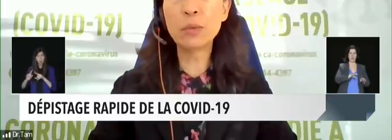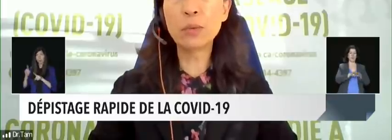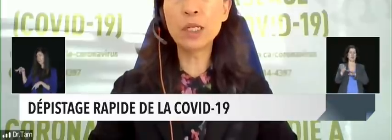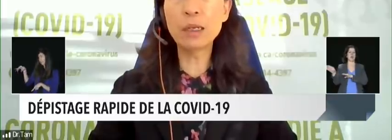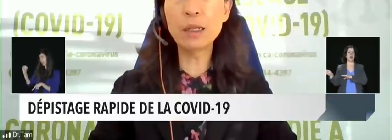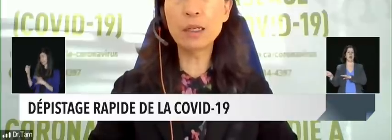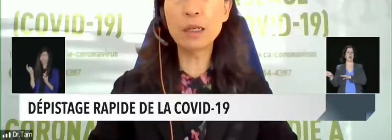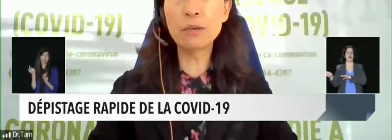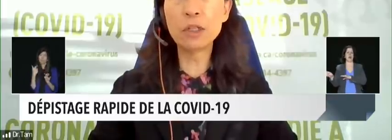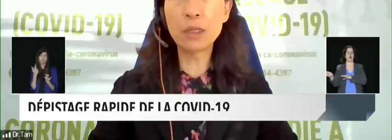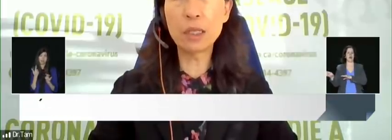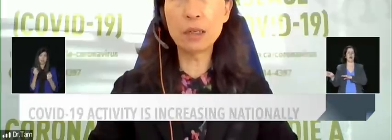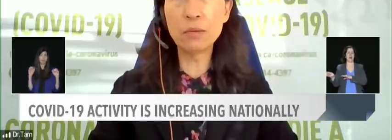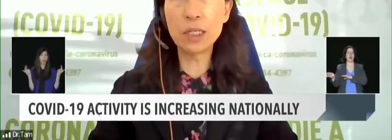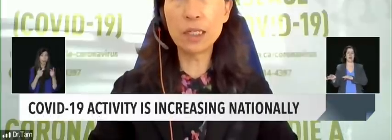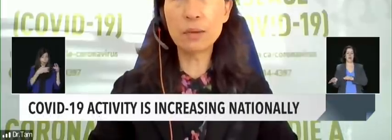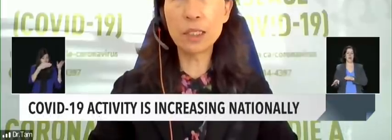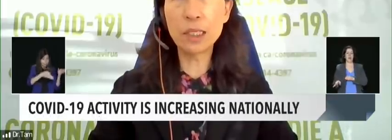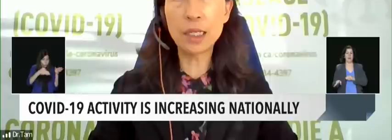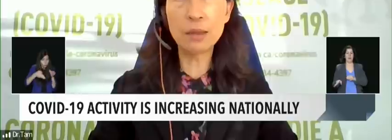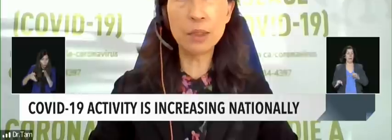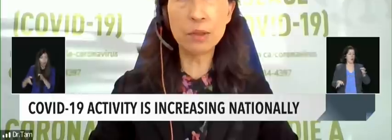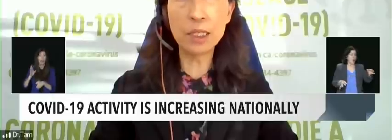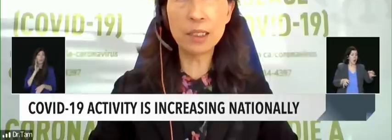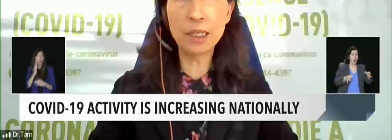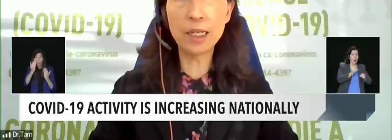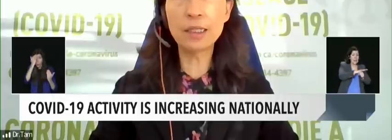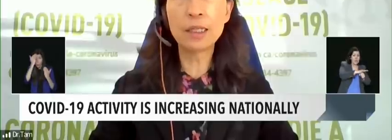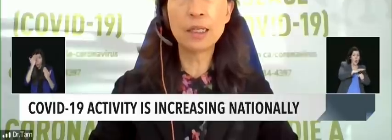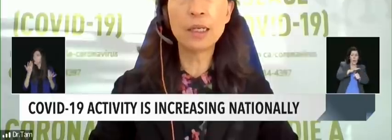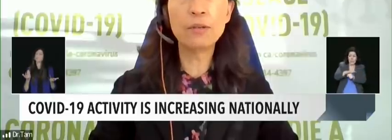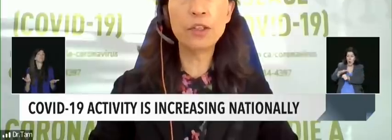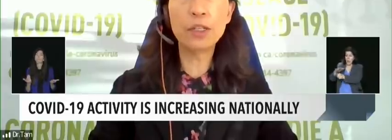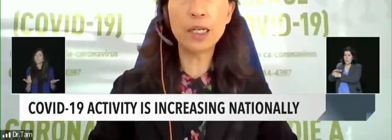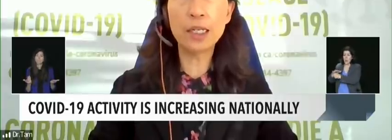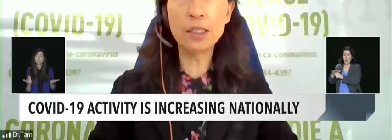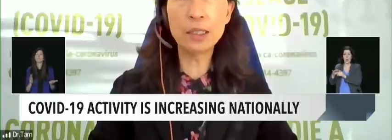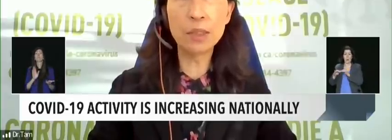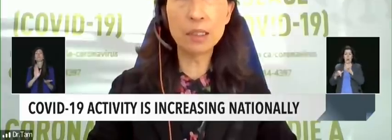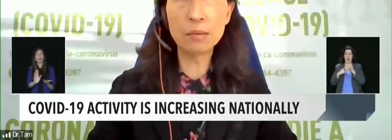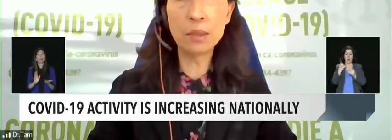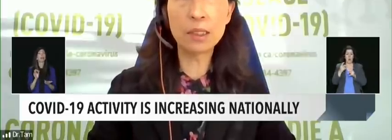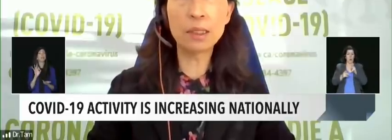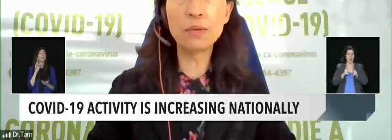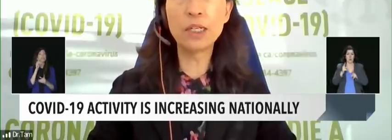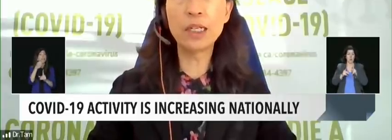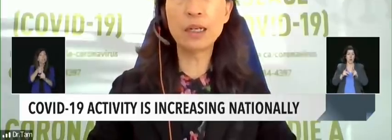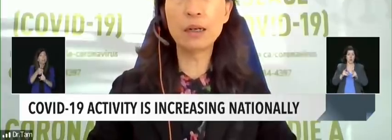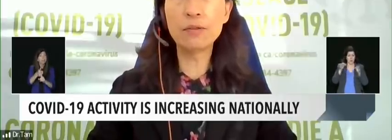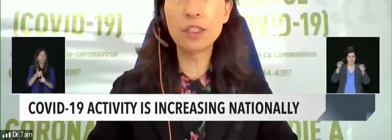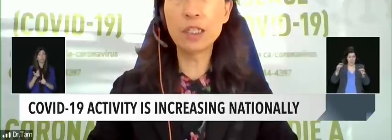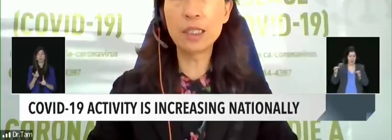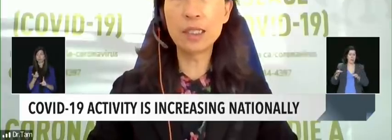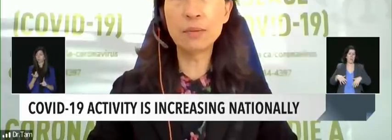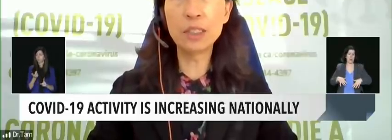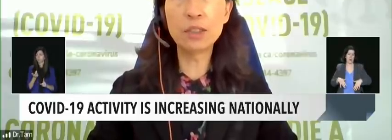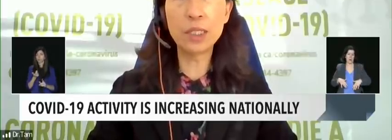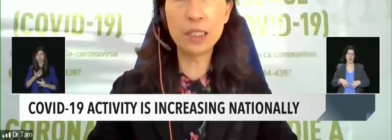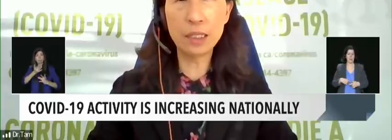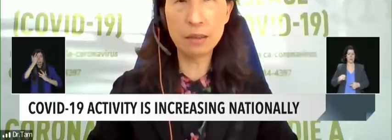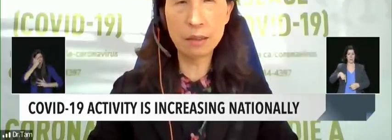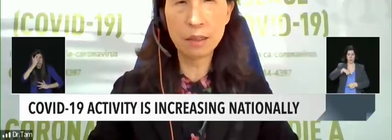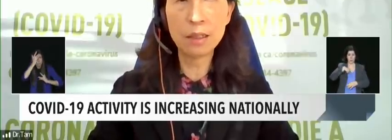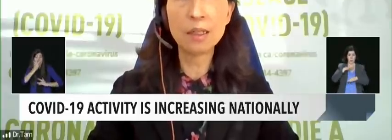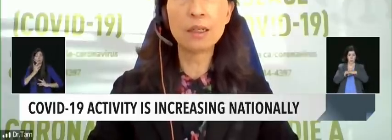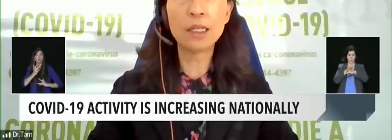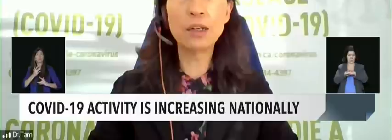But the other rule of thumb we're telling people is that if you had your symptoms somewhere after December the